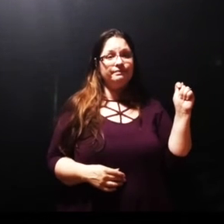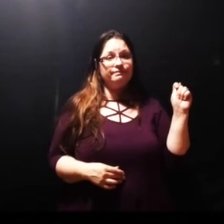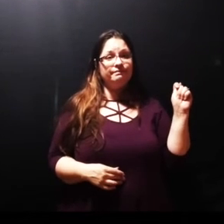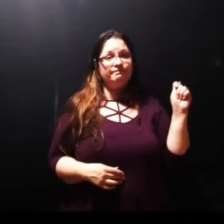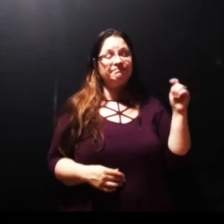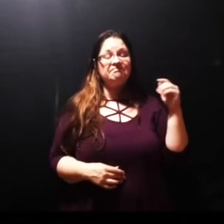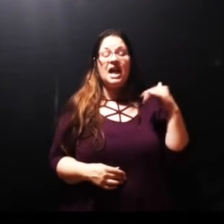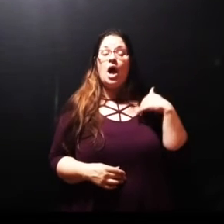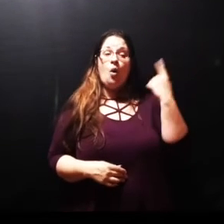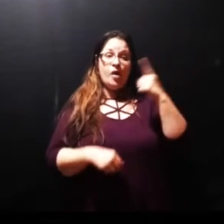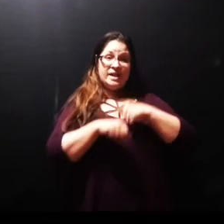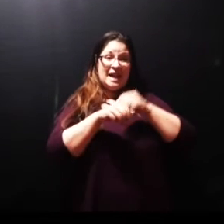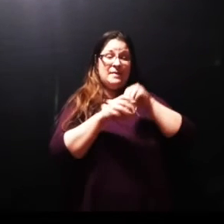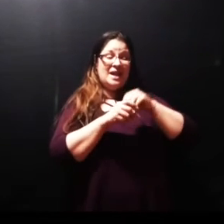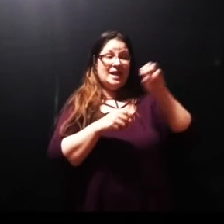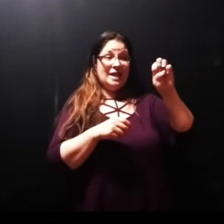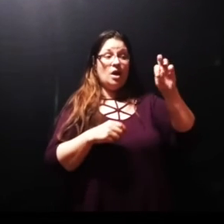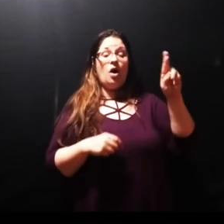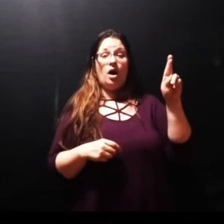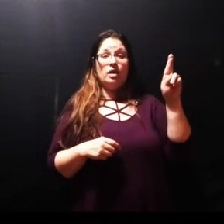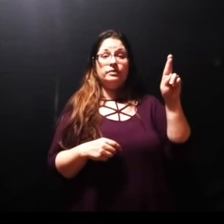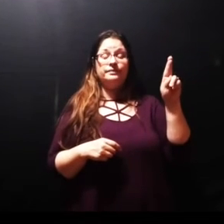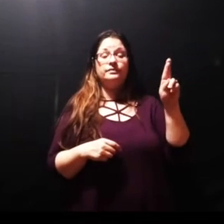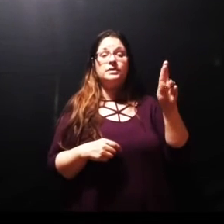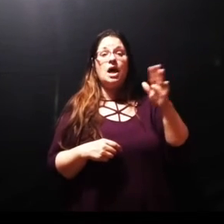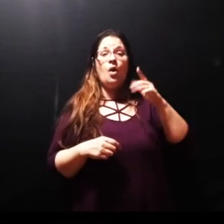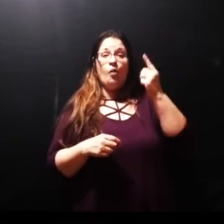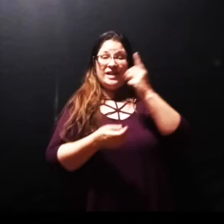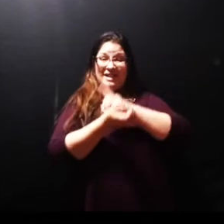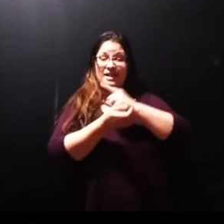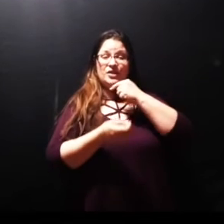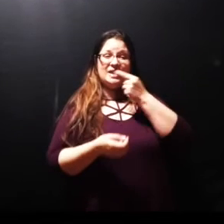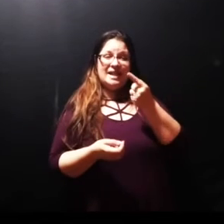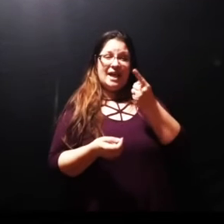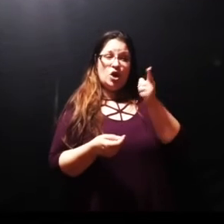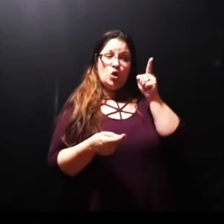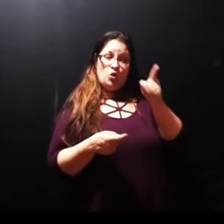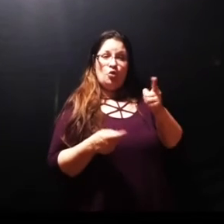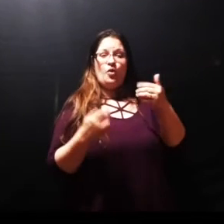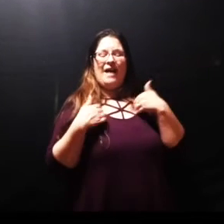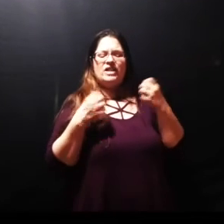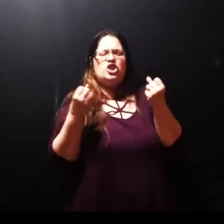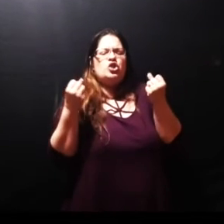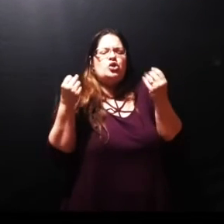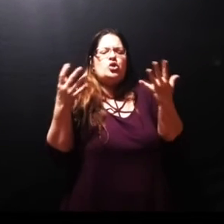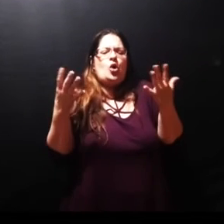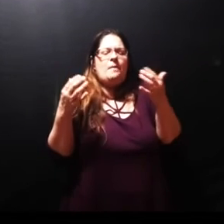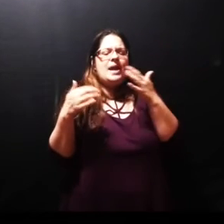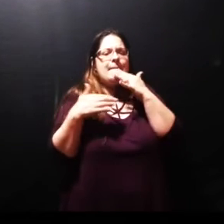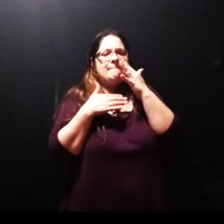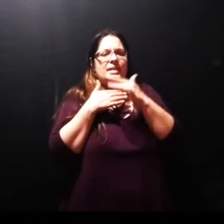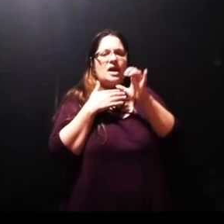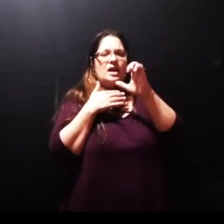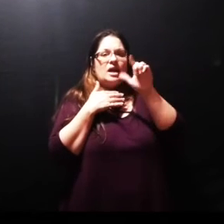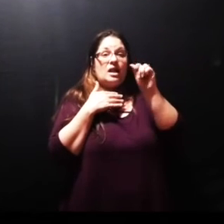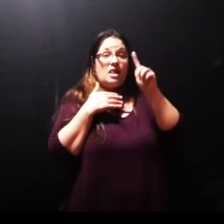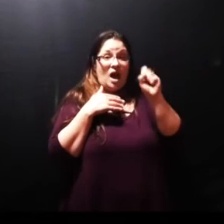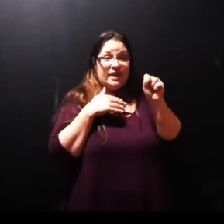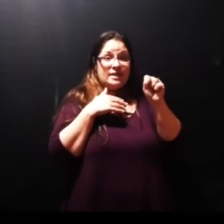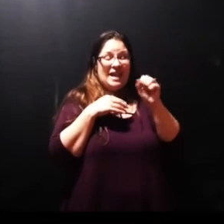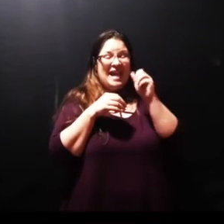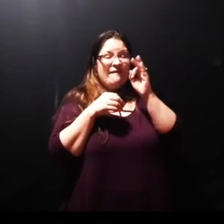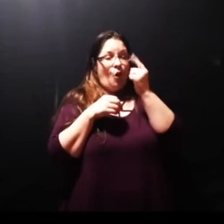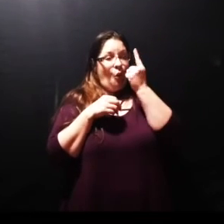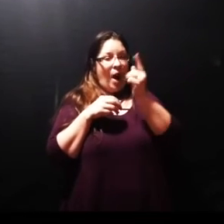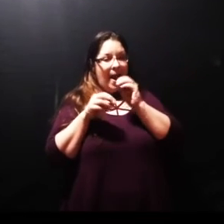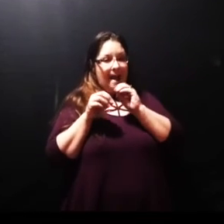and I want you to know in one moment in the emergency room a doctor told me you're so full of blood clots that if one had moved to your heart they'd have found a